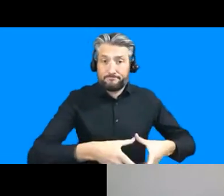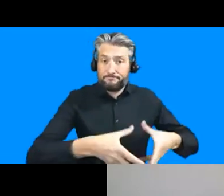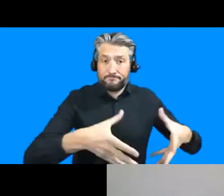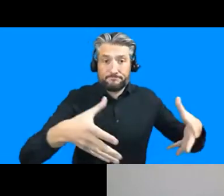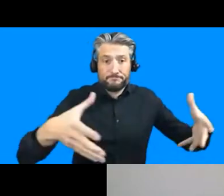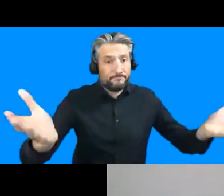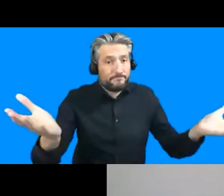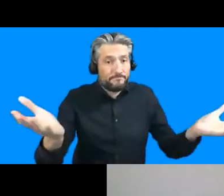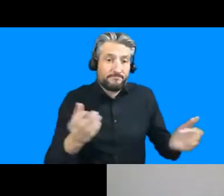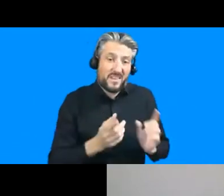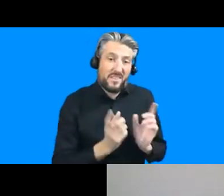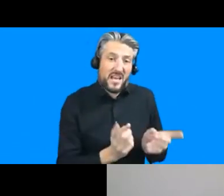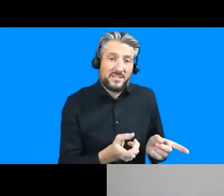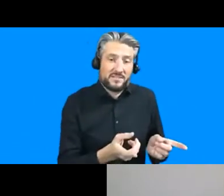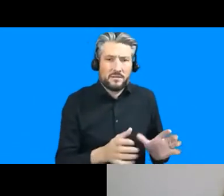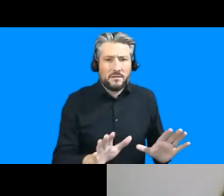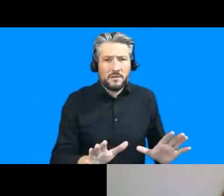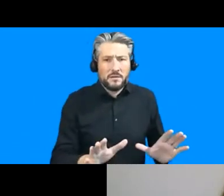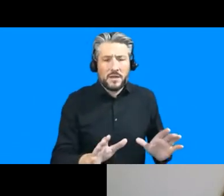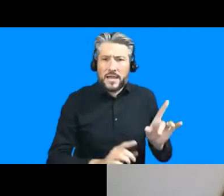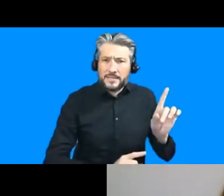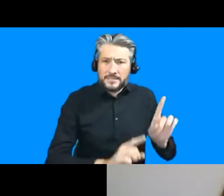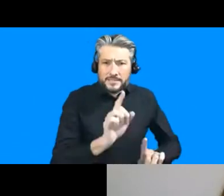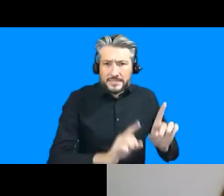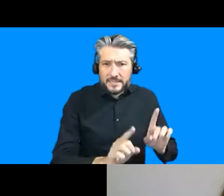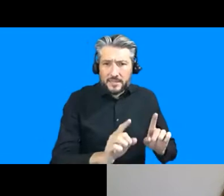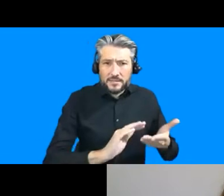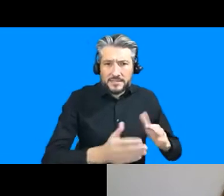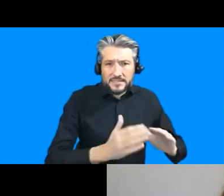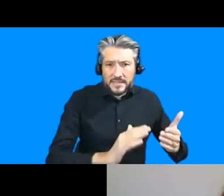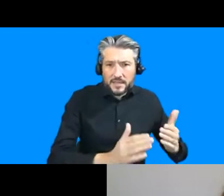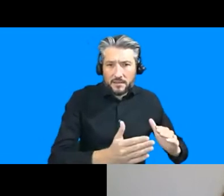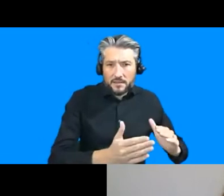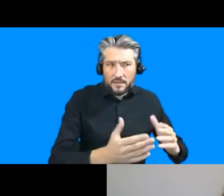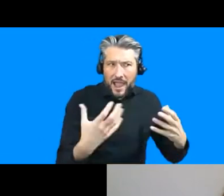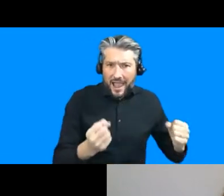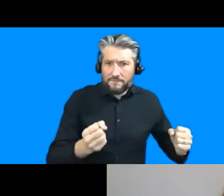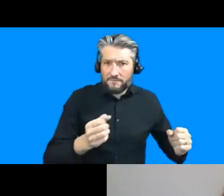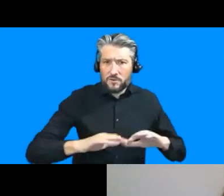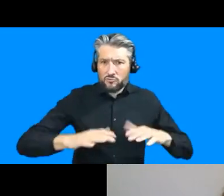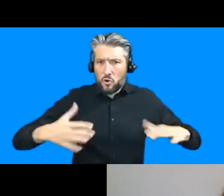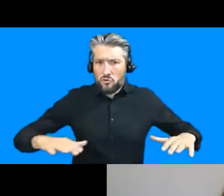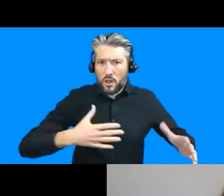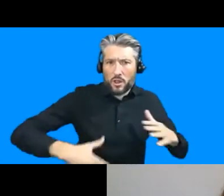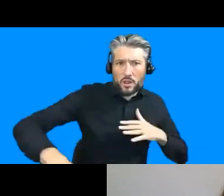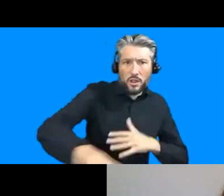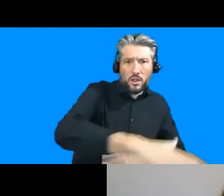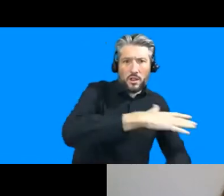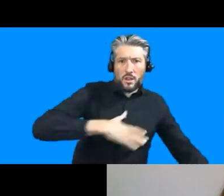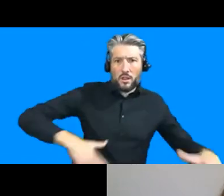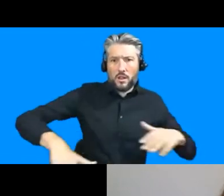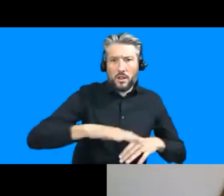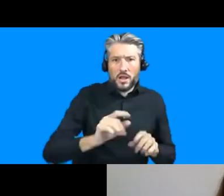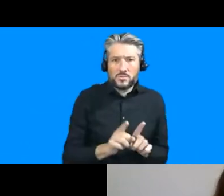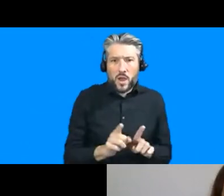are not isolated from their rural surroundings i mean and this is the the main point about the three of us on the panel